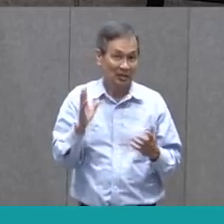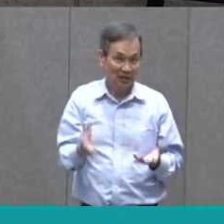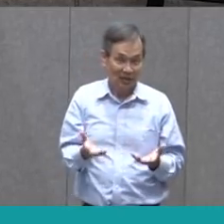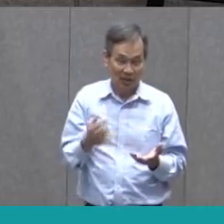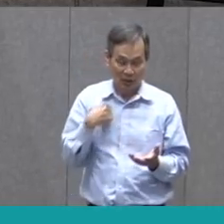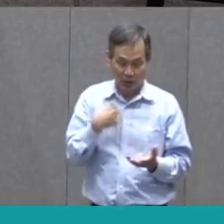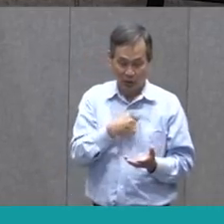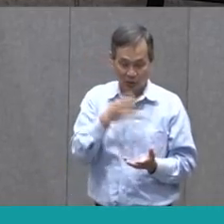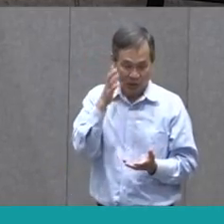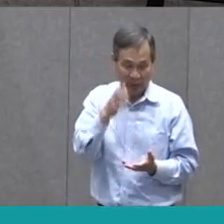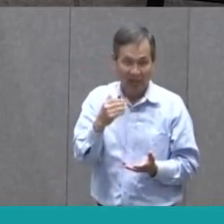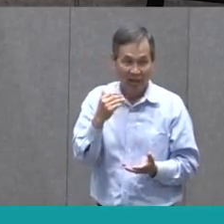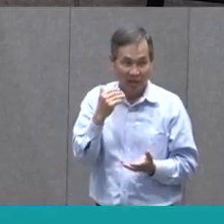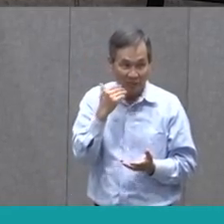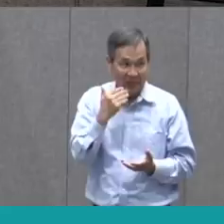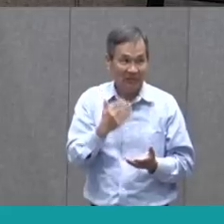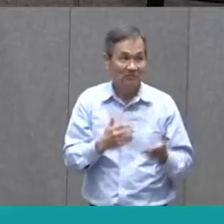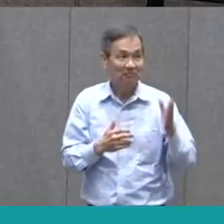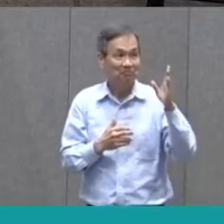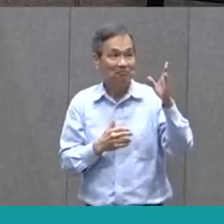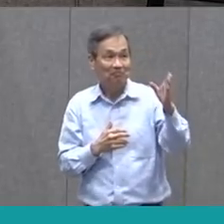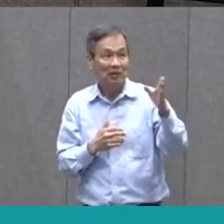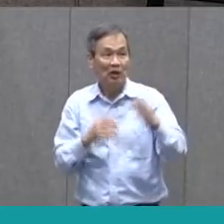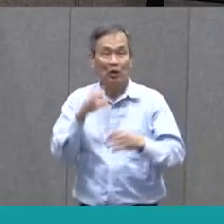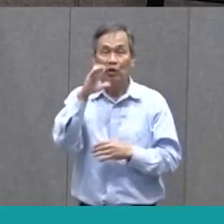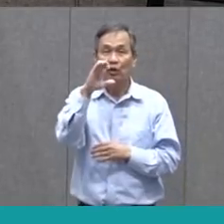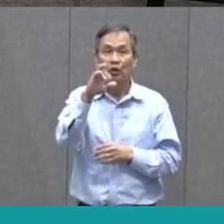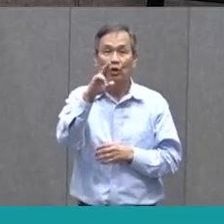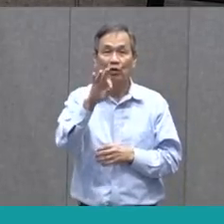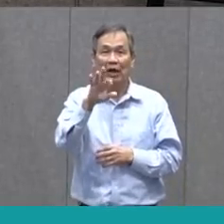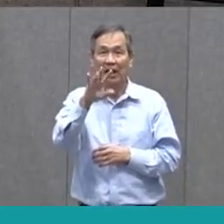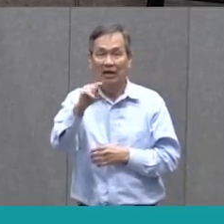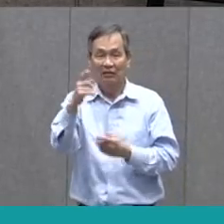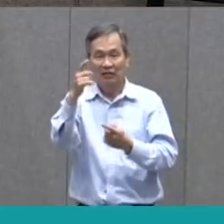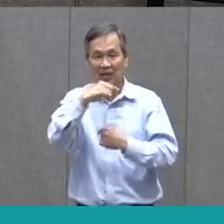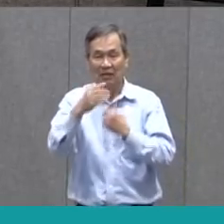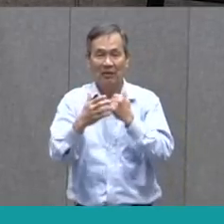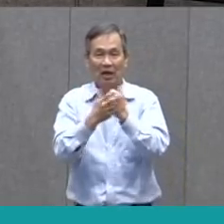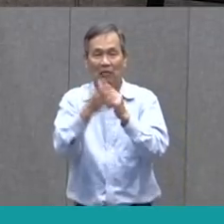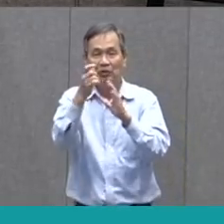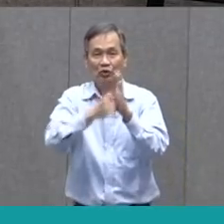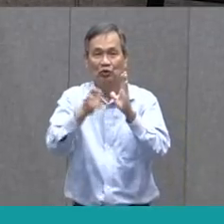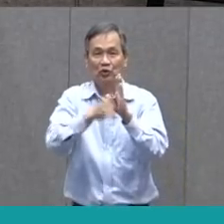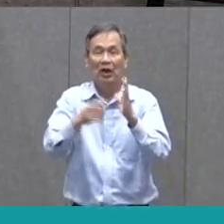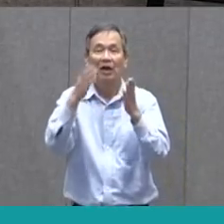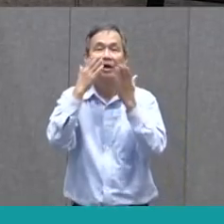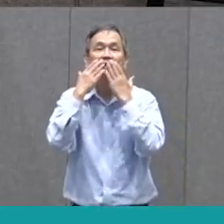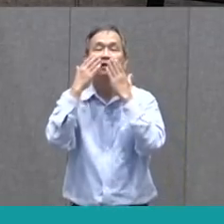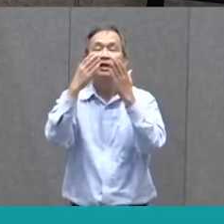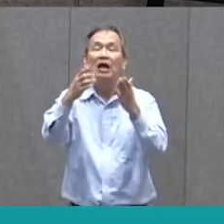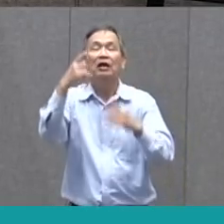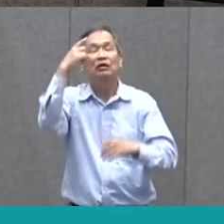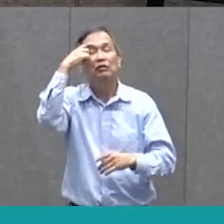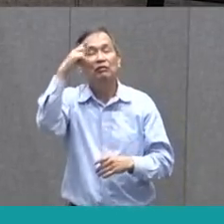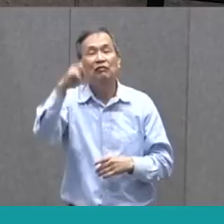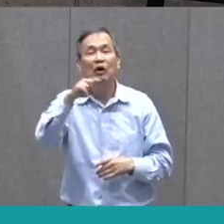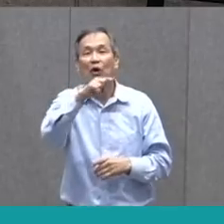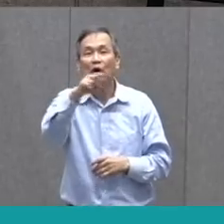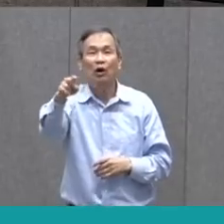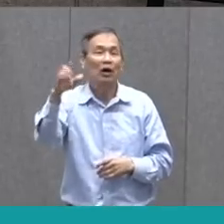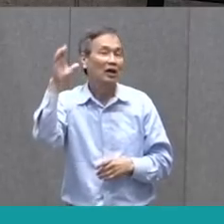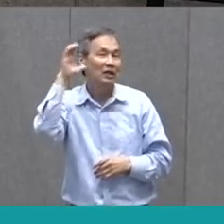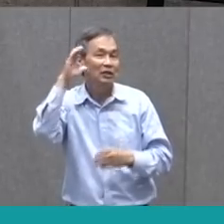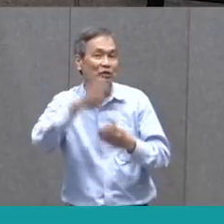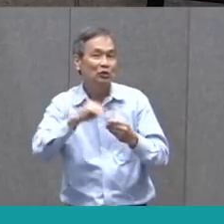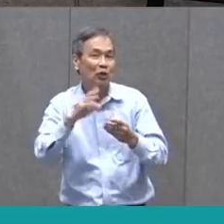going to have Ms. Craft come up and do our writing lesson with me. So thank you for listening to